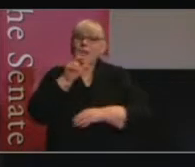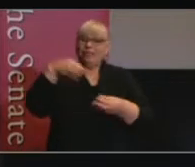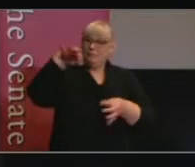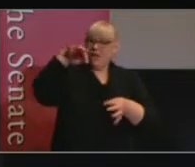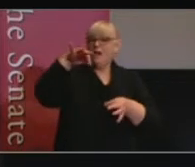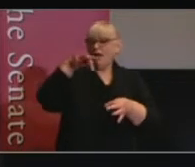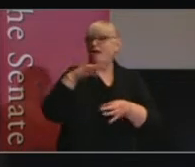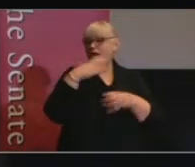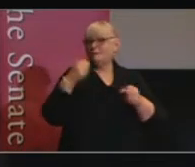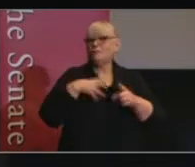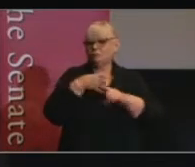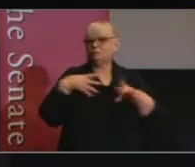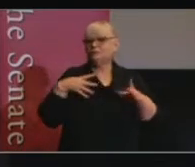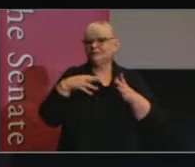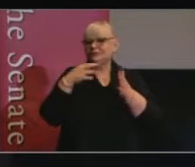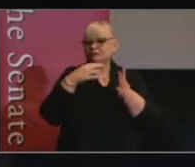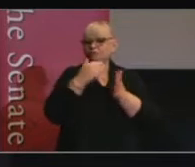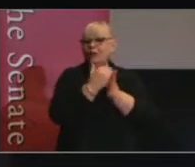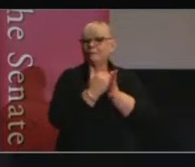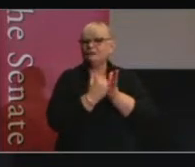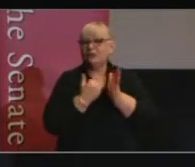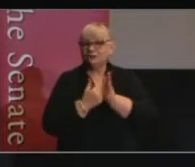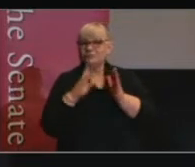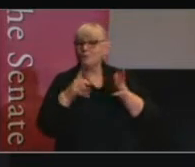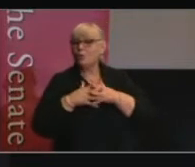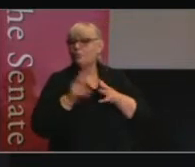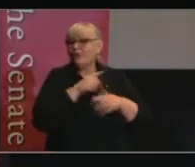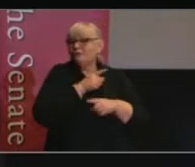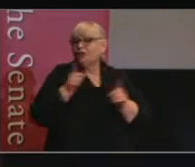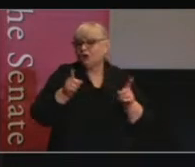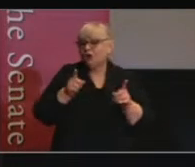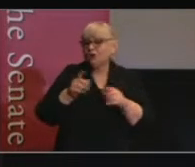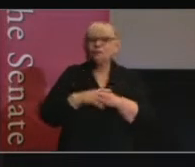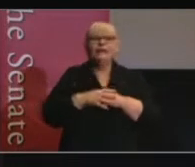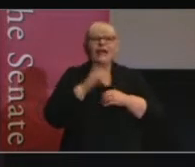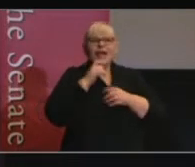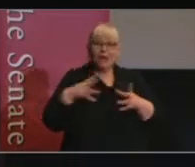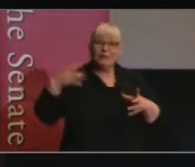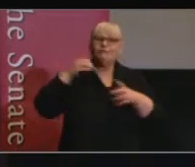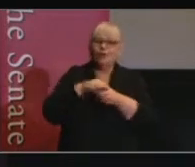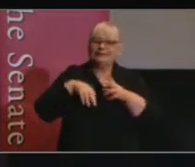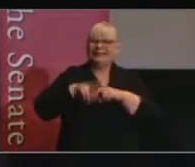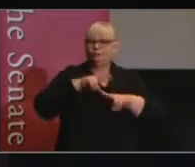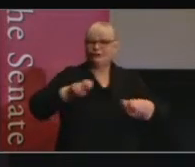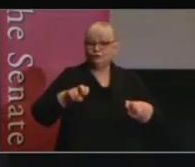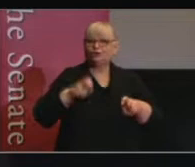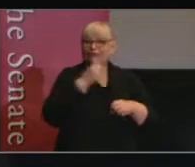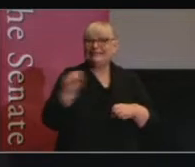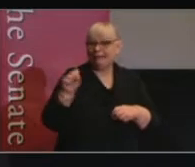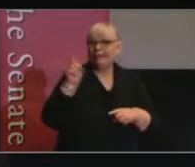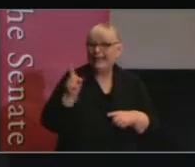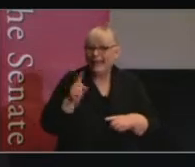specific recommendations that might be useful to you. And I'm actively involved in research in this space still,